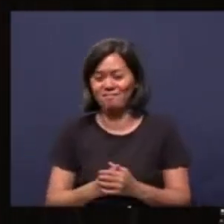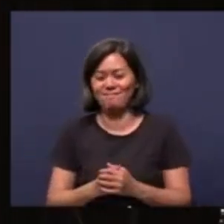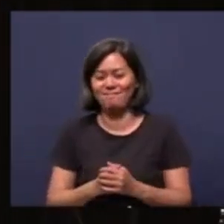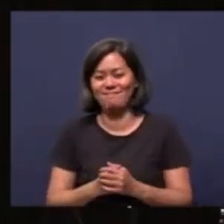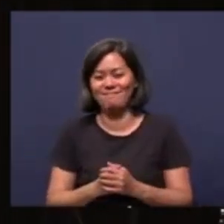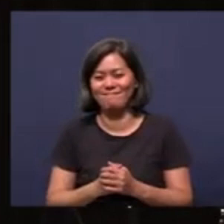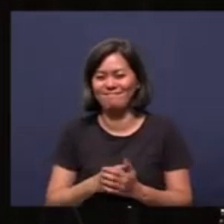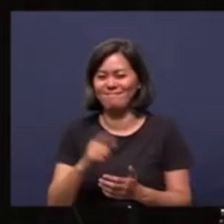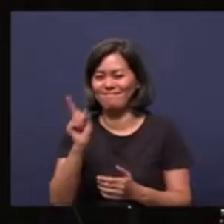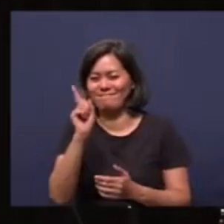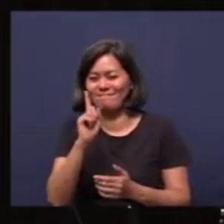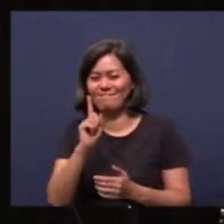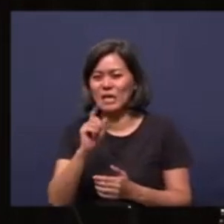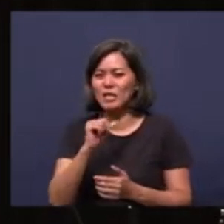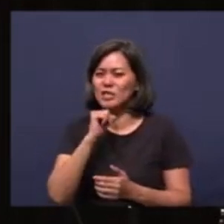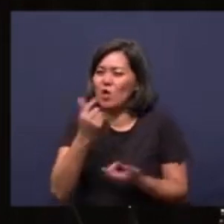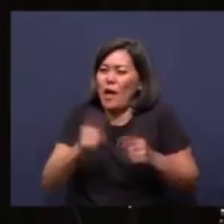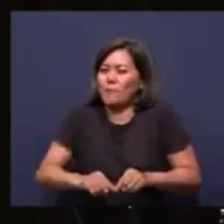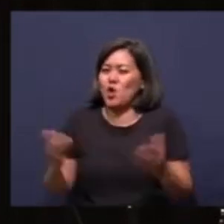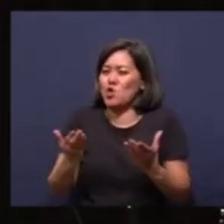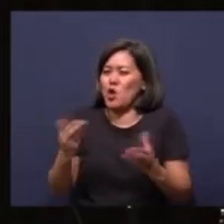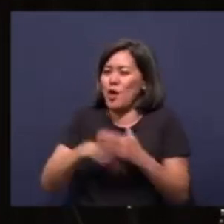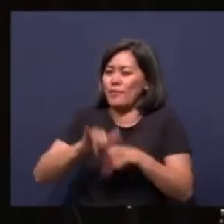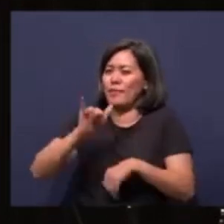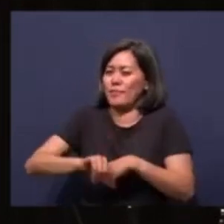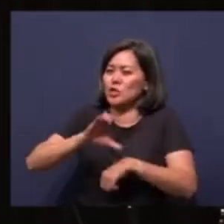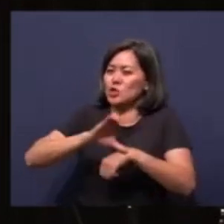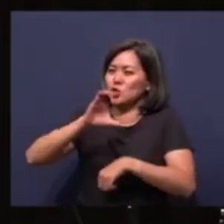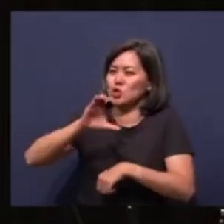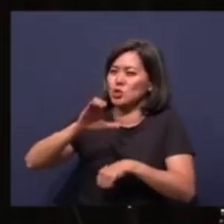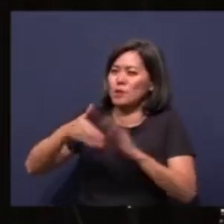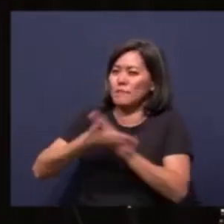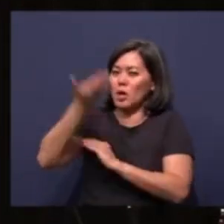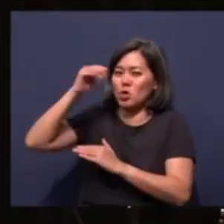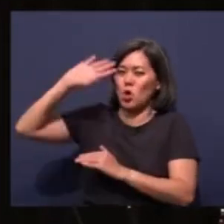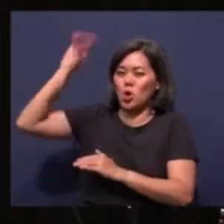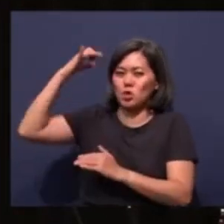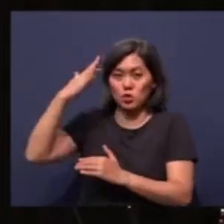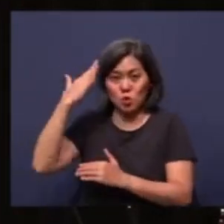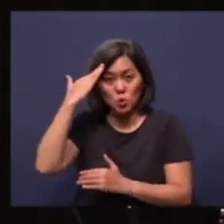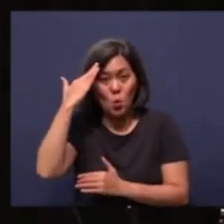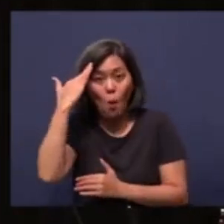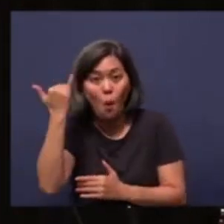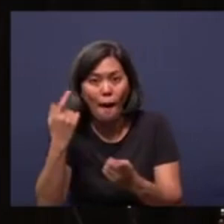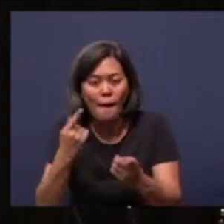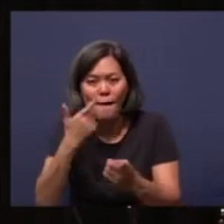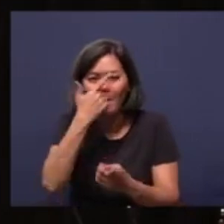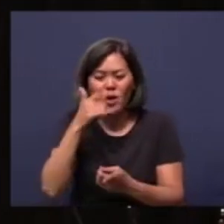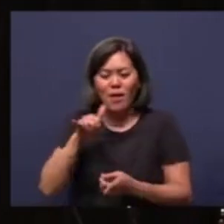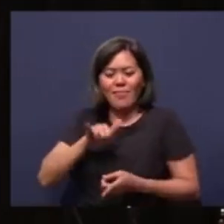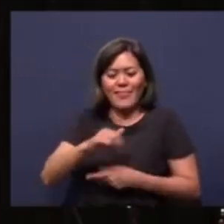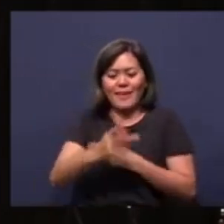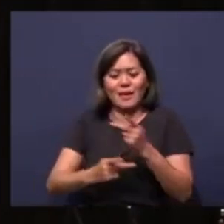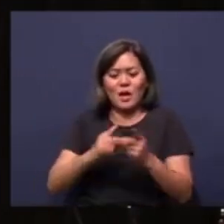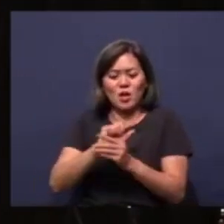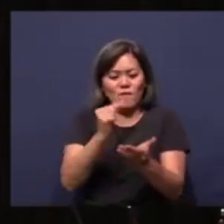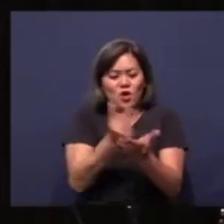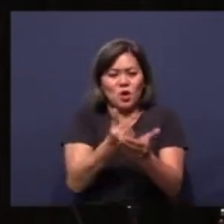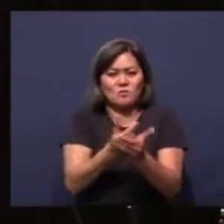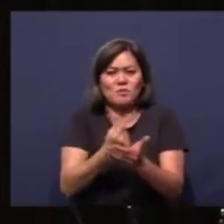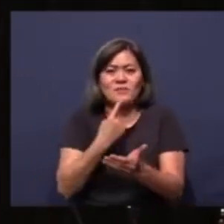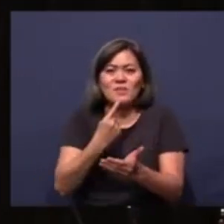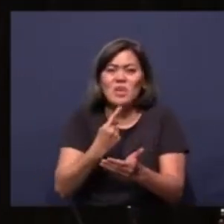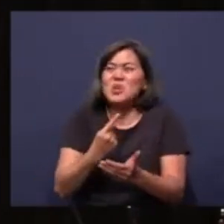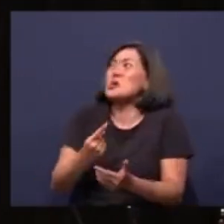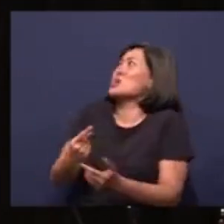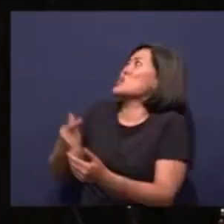That kind of talk will never happen here in this church by the grace of God. You know why? Because that kind of gospel tells you, God,